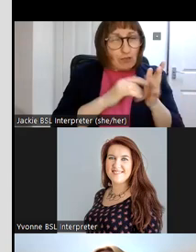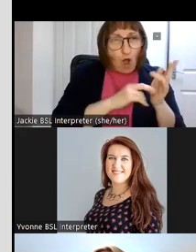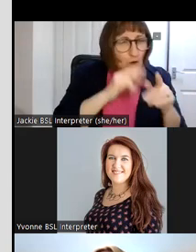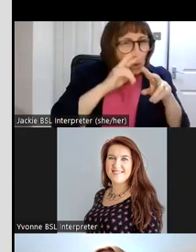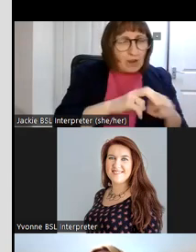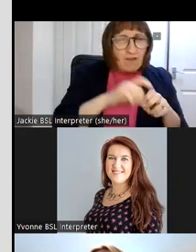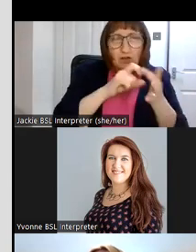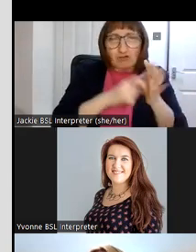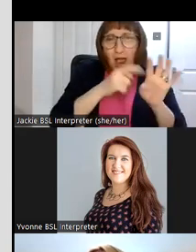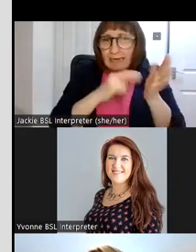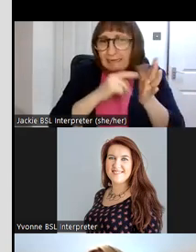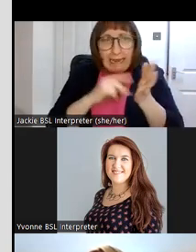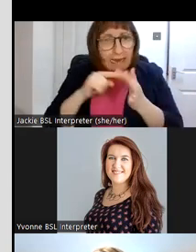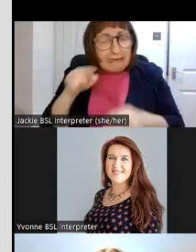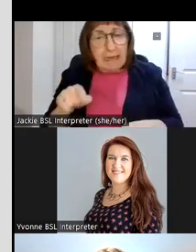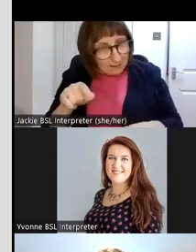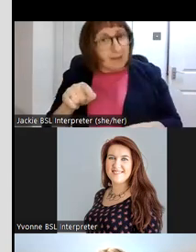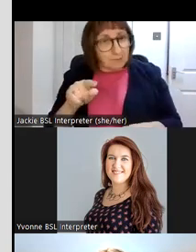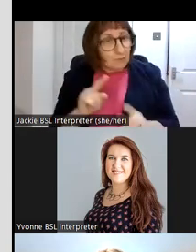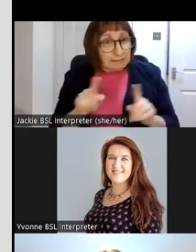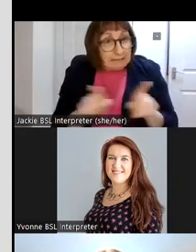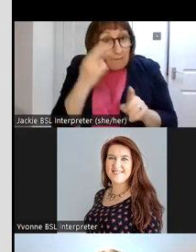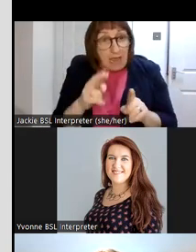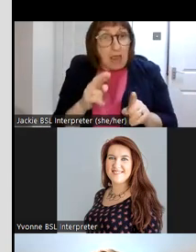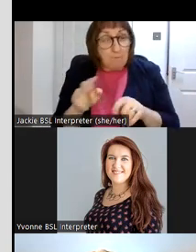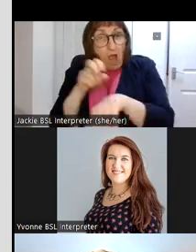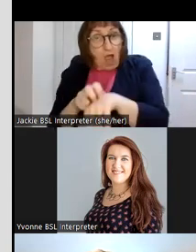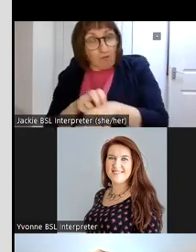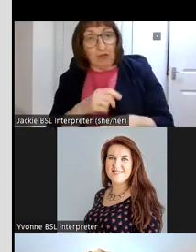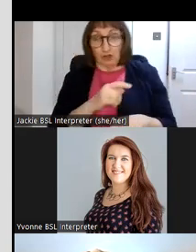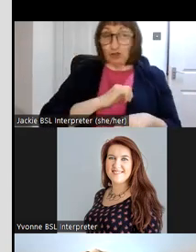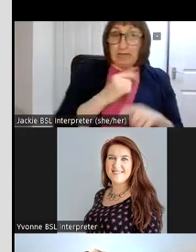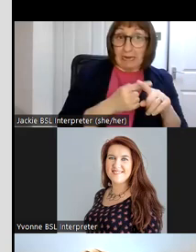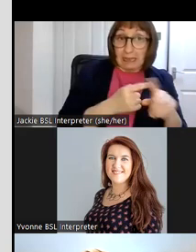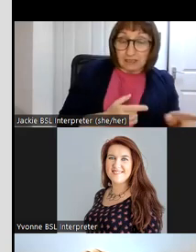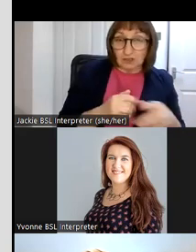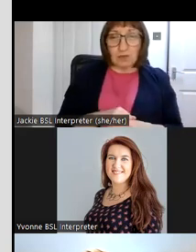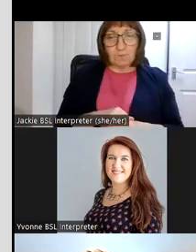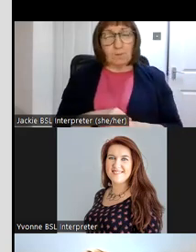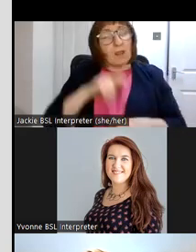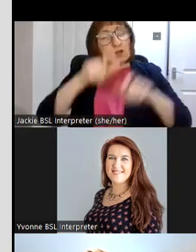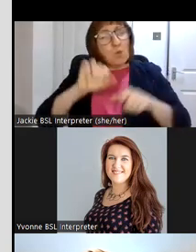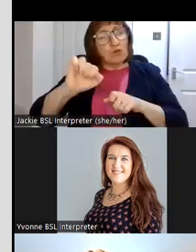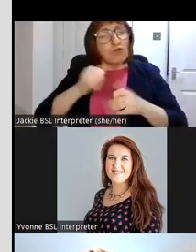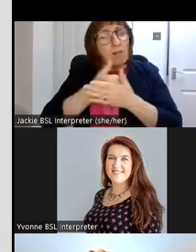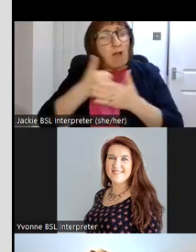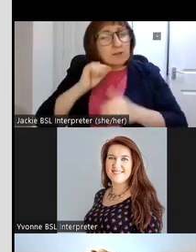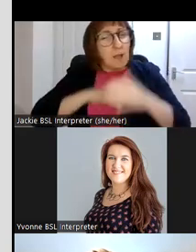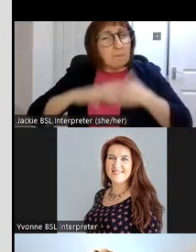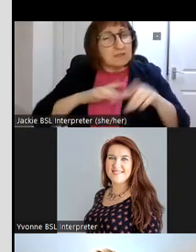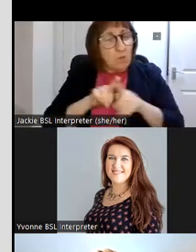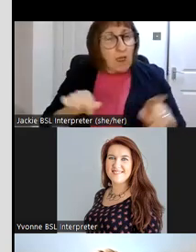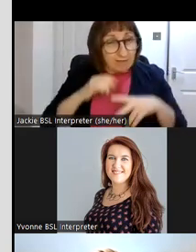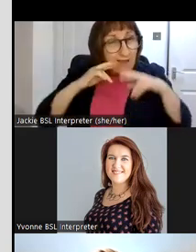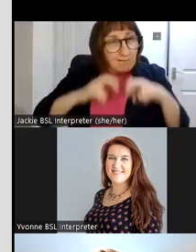over records looking for dry name uh social customs was something else that um the the